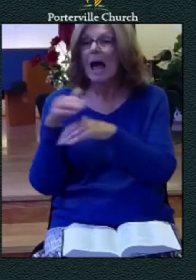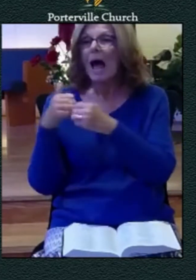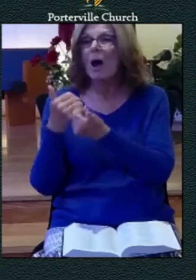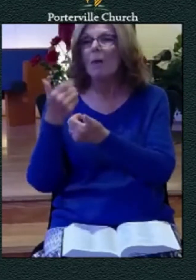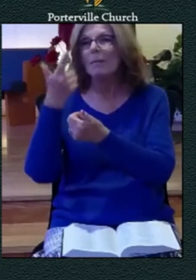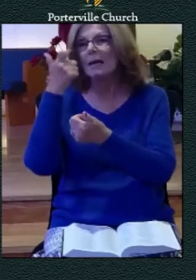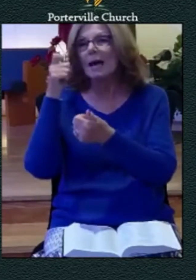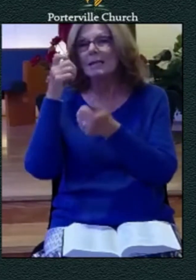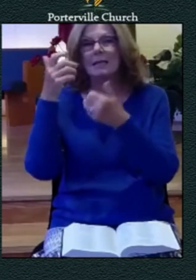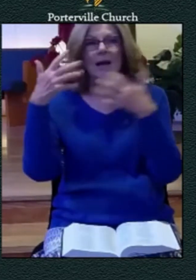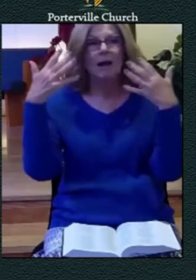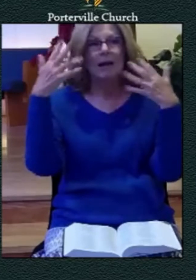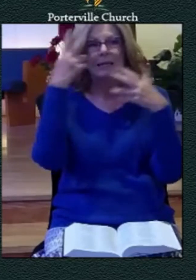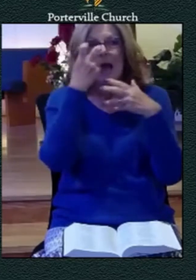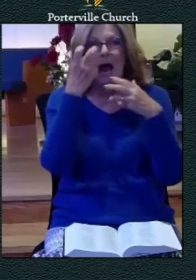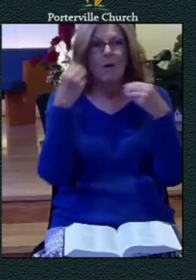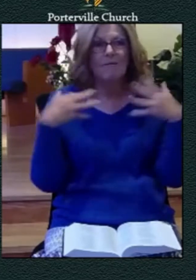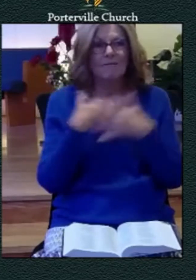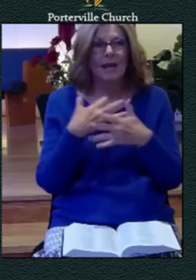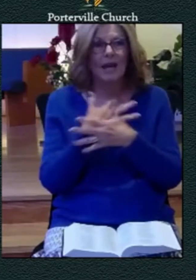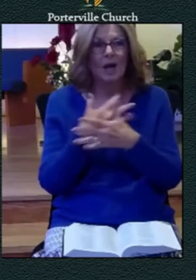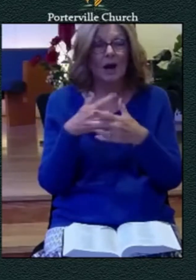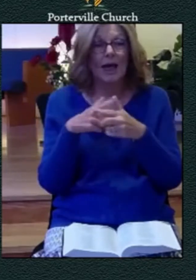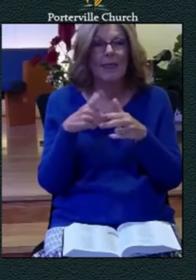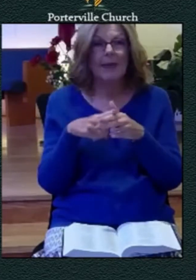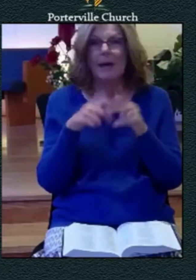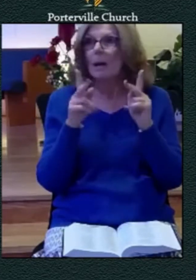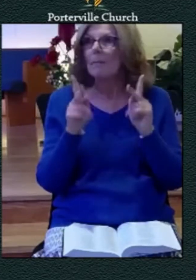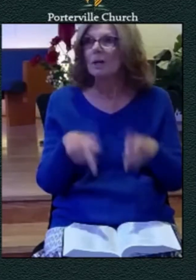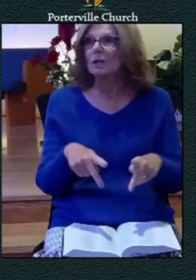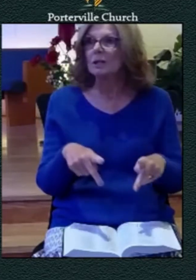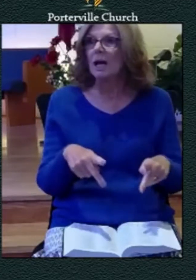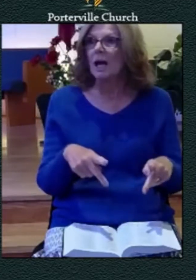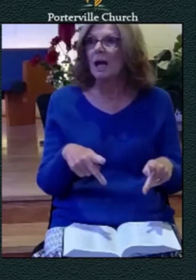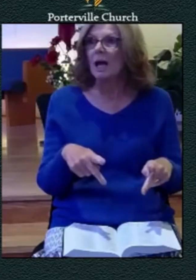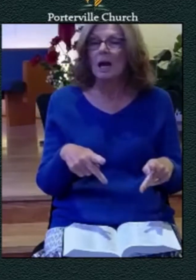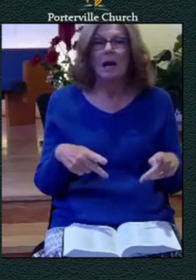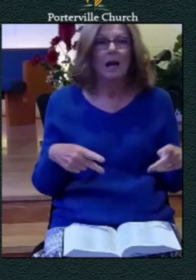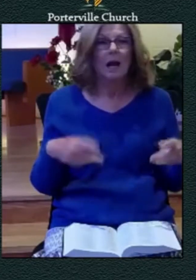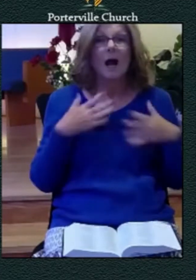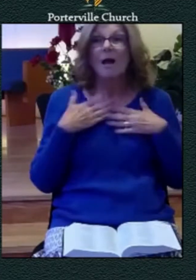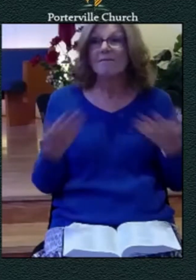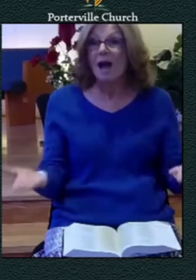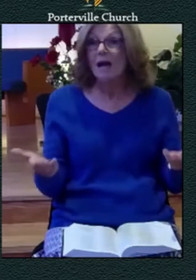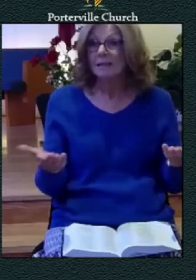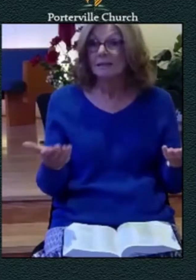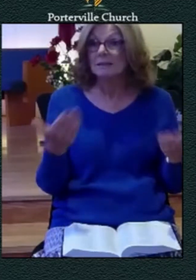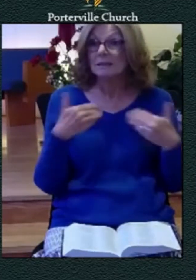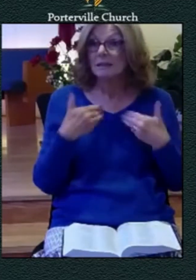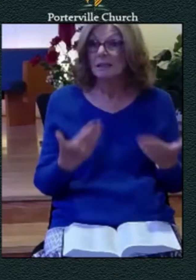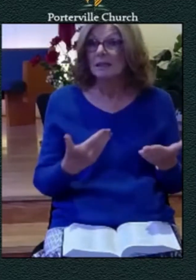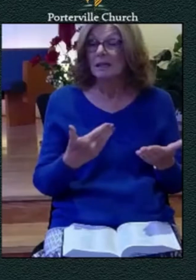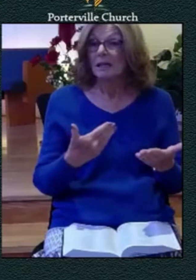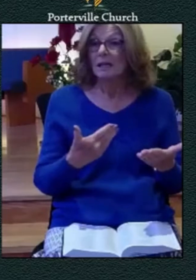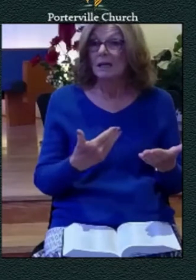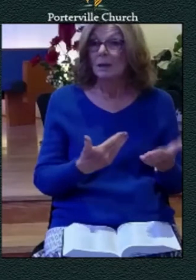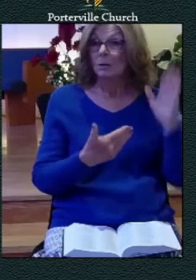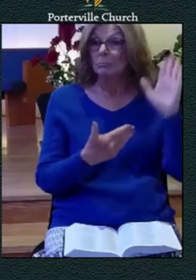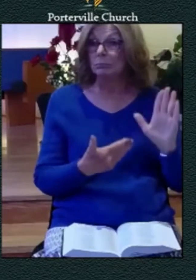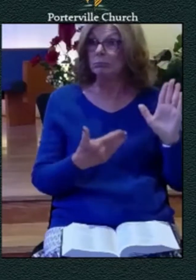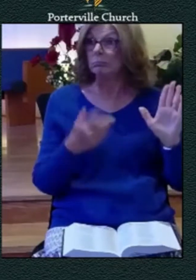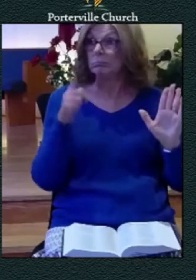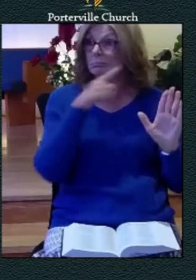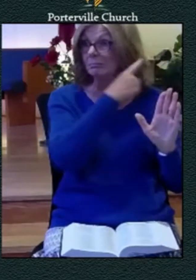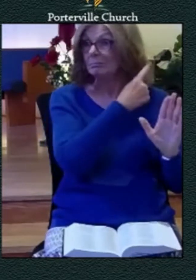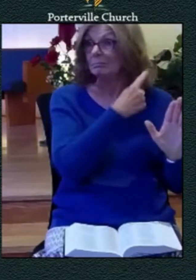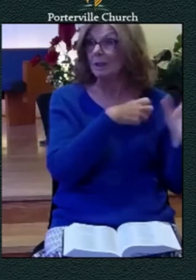but then the confession is made and it becomes a bulwark that stops the whole process wait